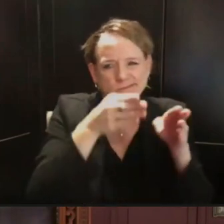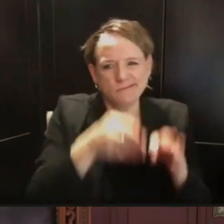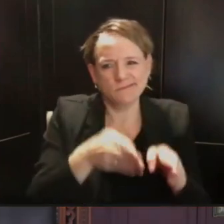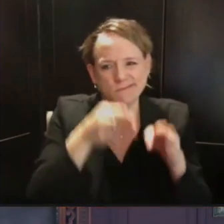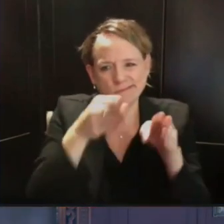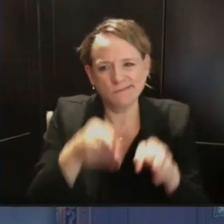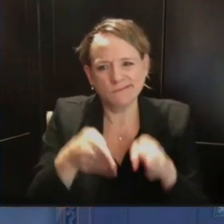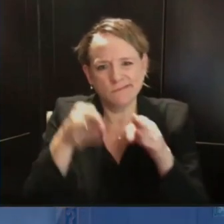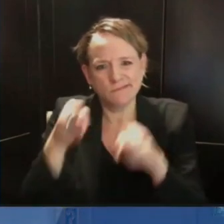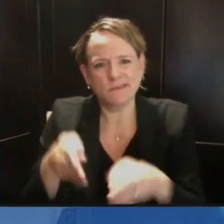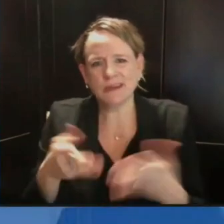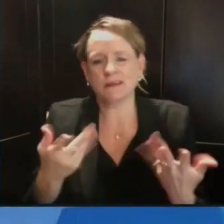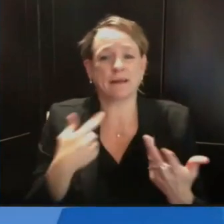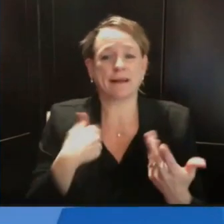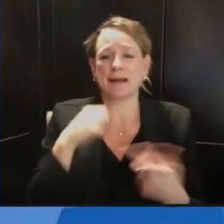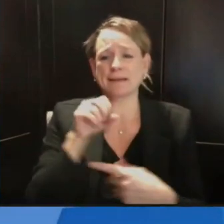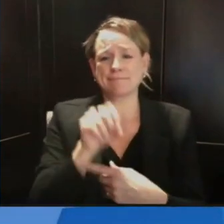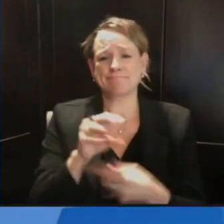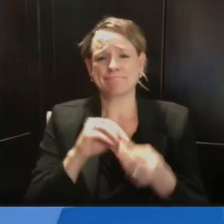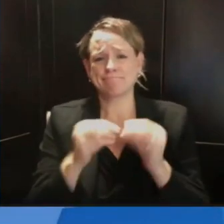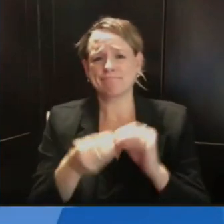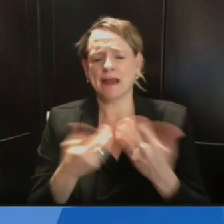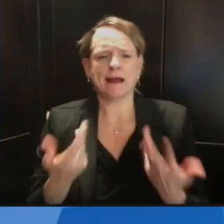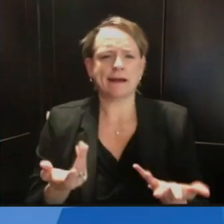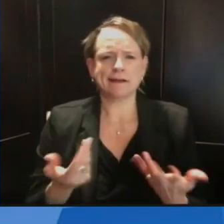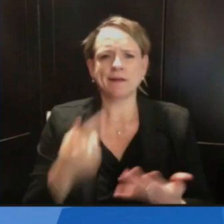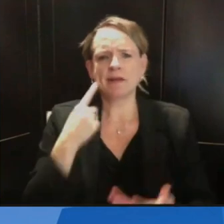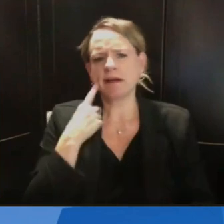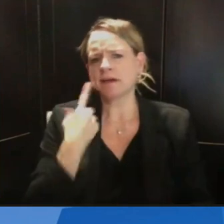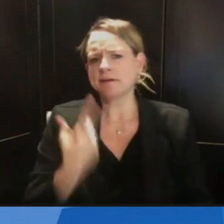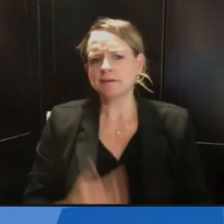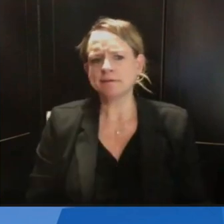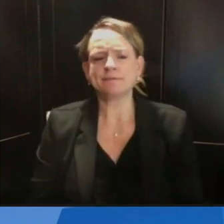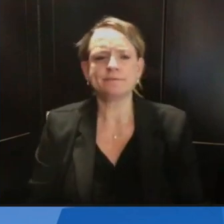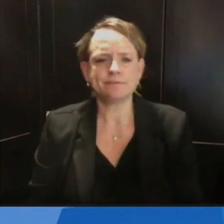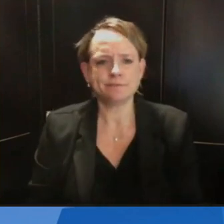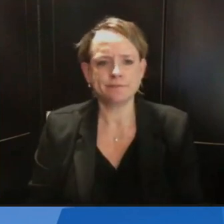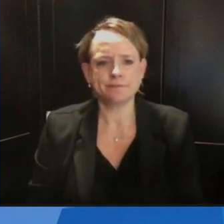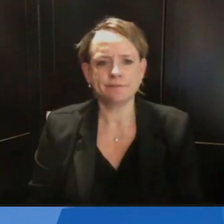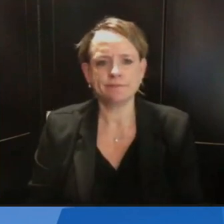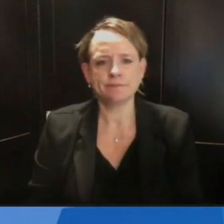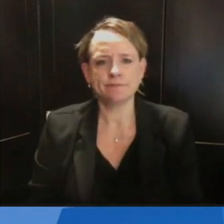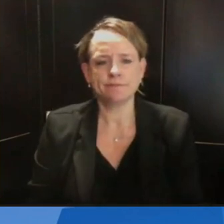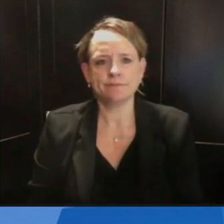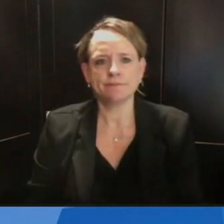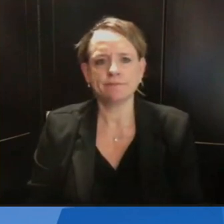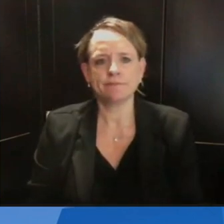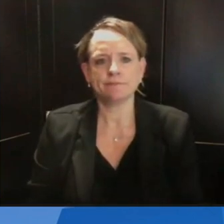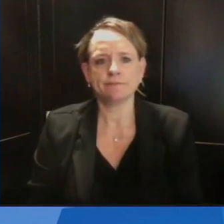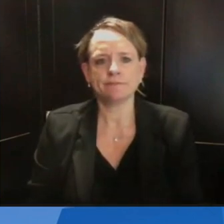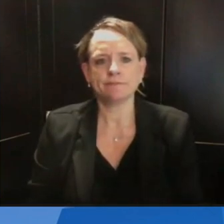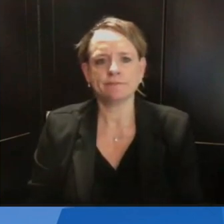Thank you, Sarah. Now to Adriana Mendez from TMJ4 in Milwaukee. Adriana?